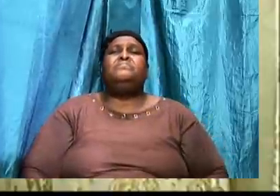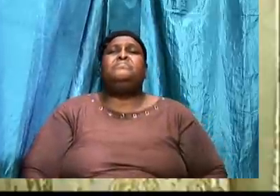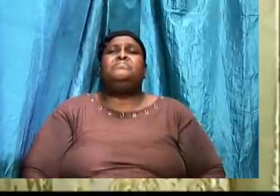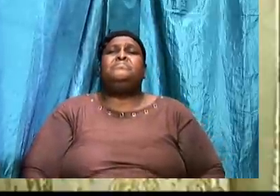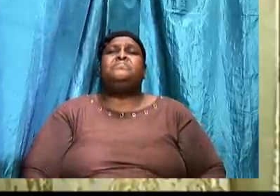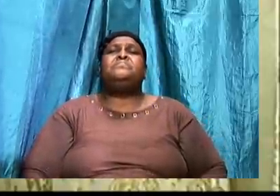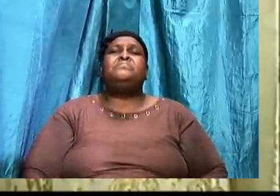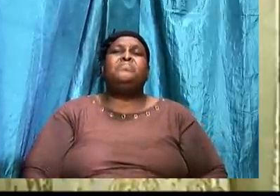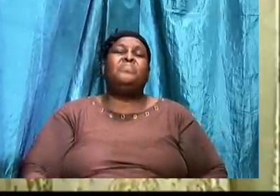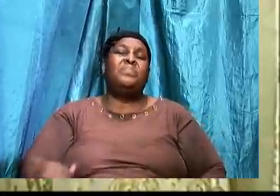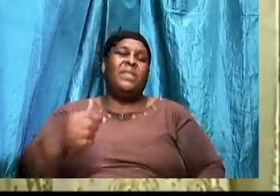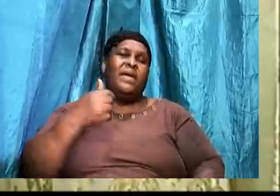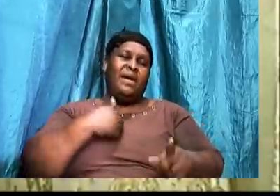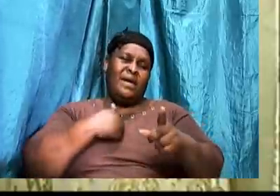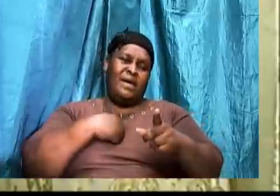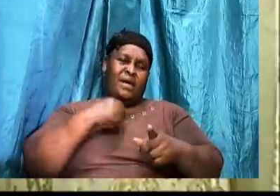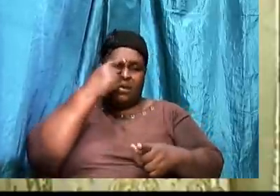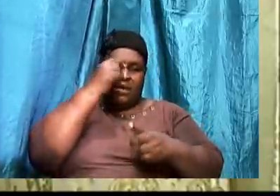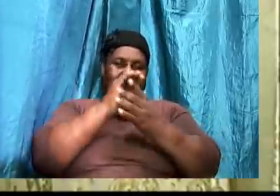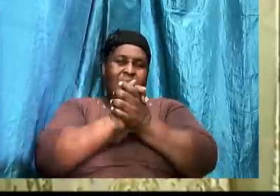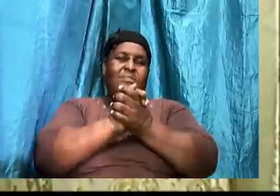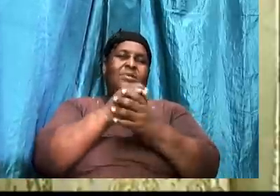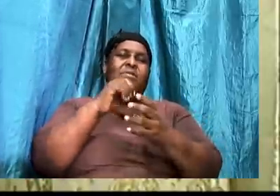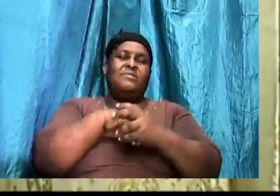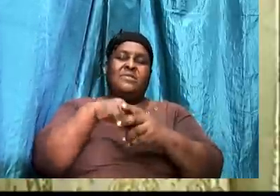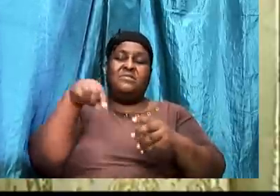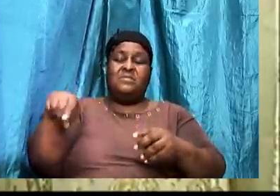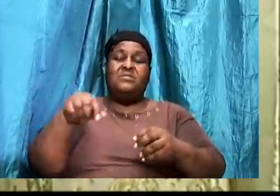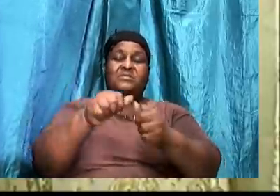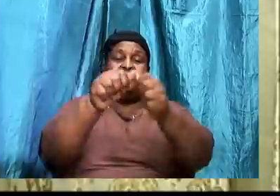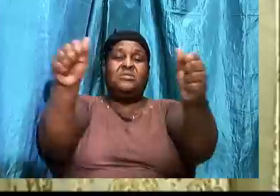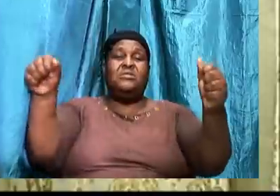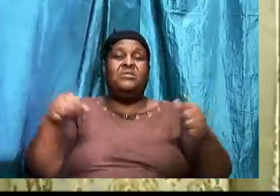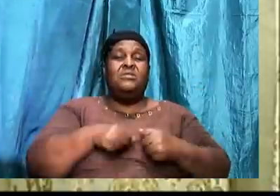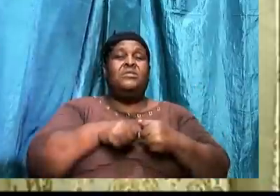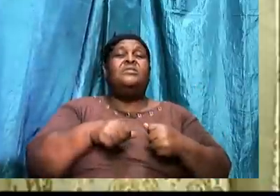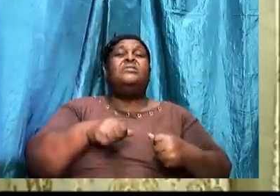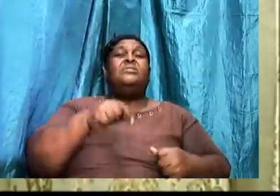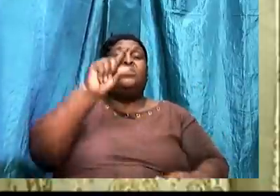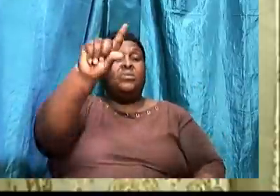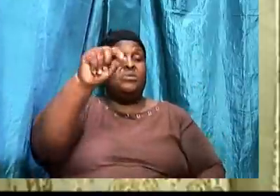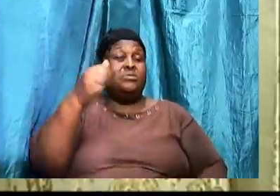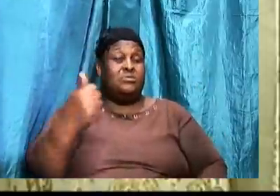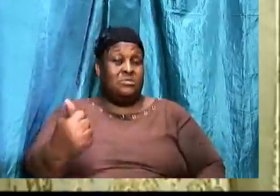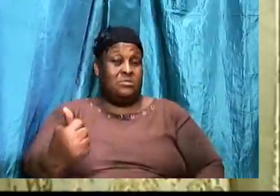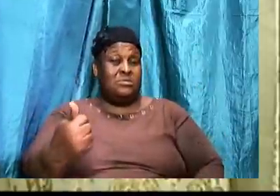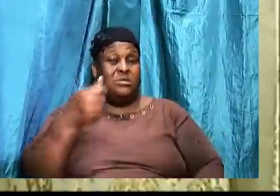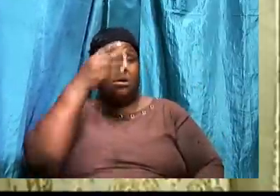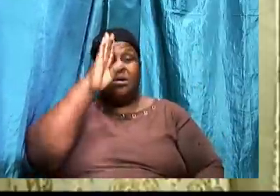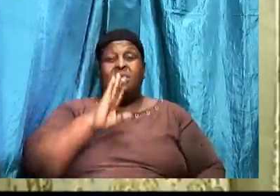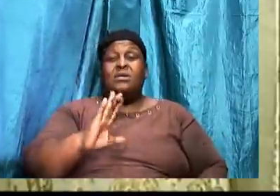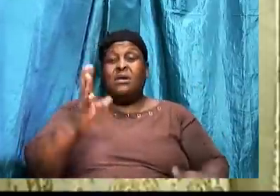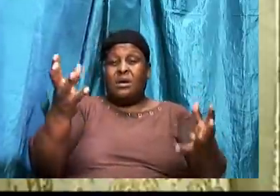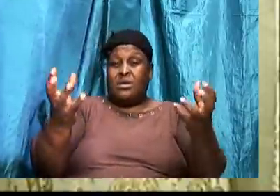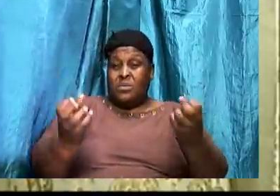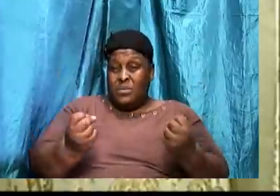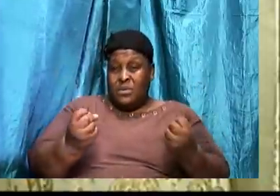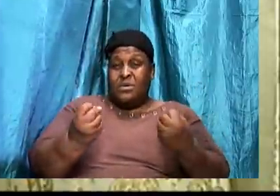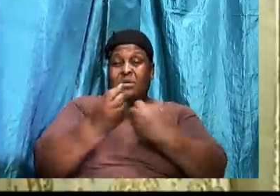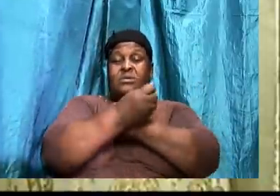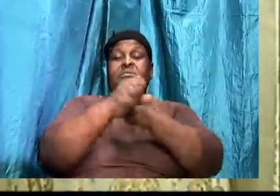I believe that. In this area. Tithing. God wants to save. A soul.